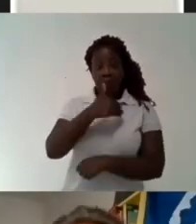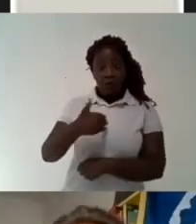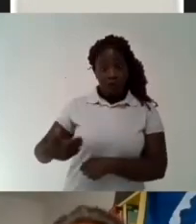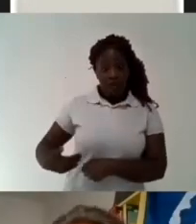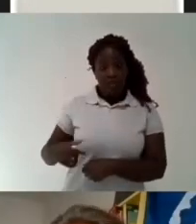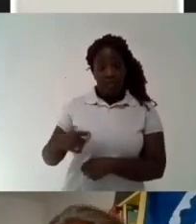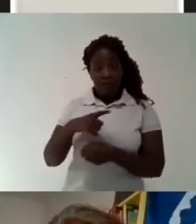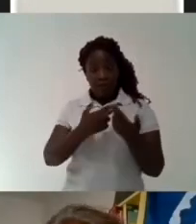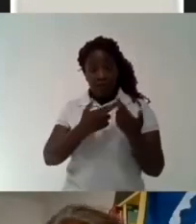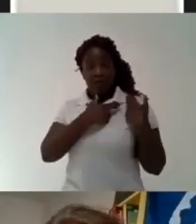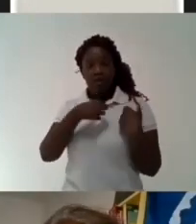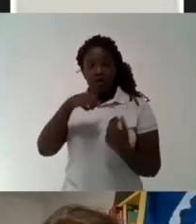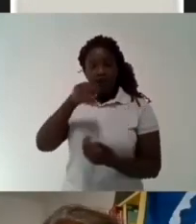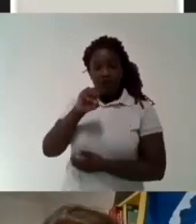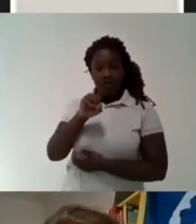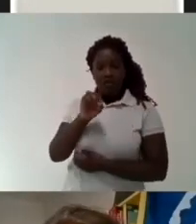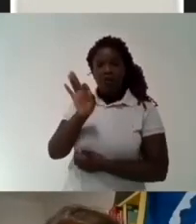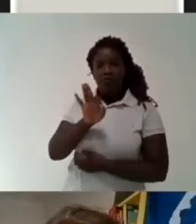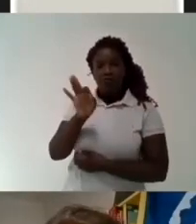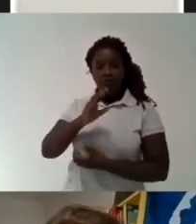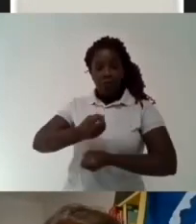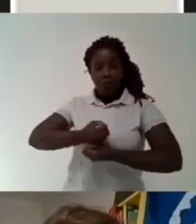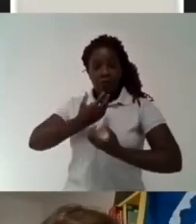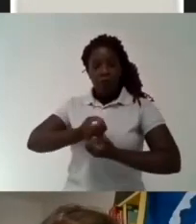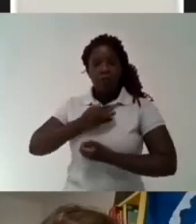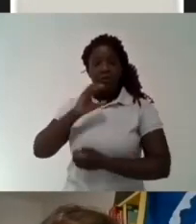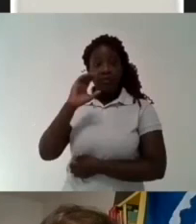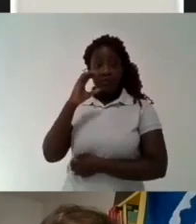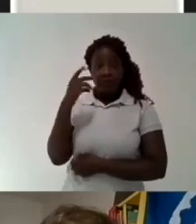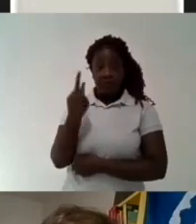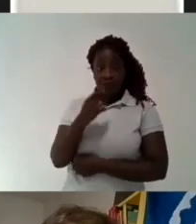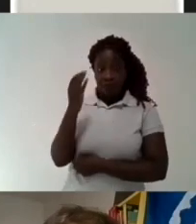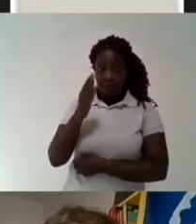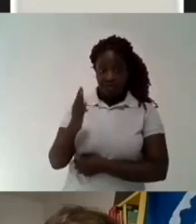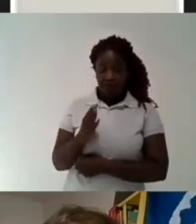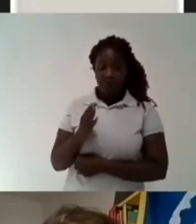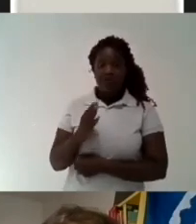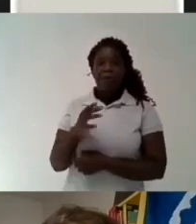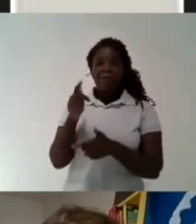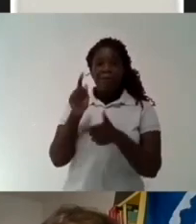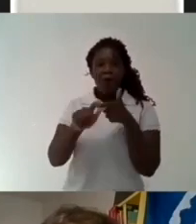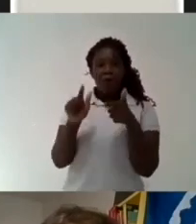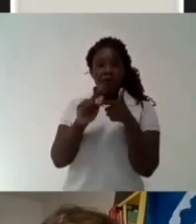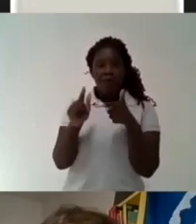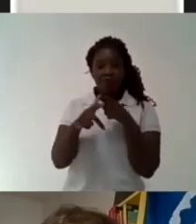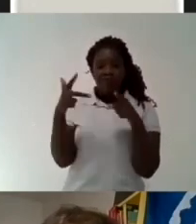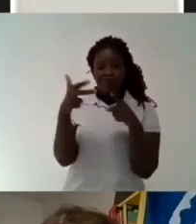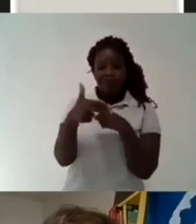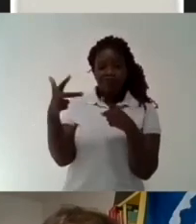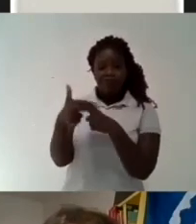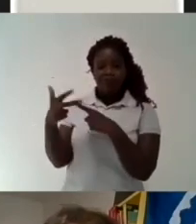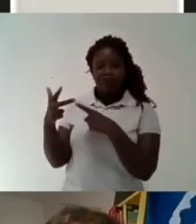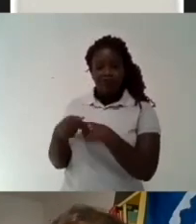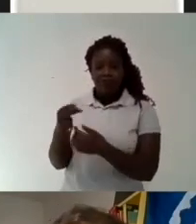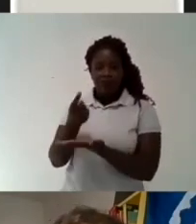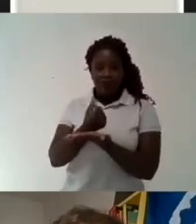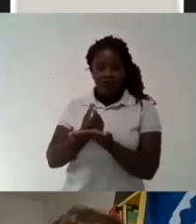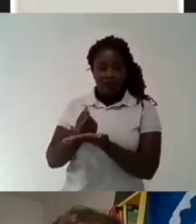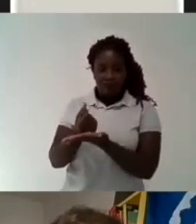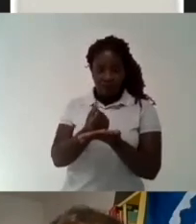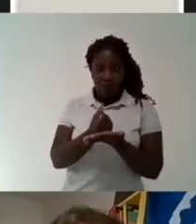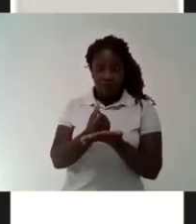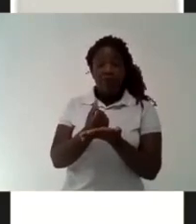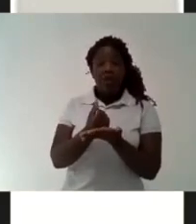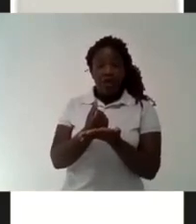articulations and And work of the student